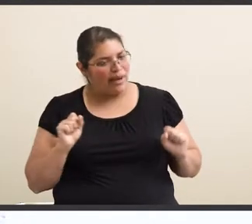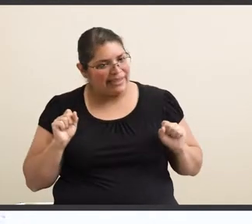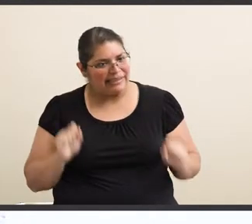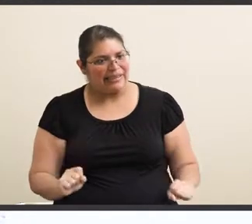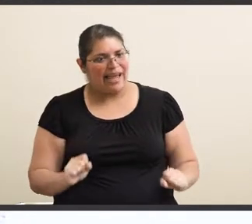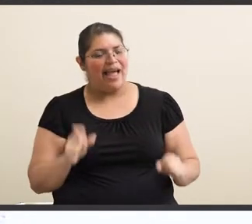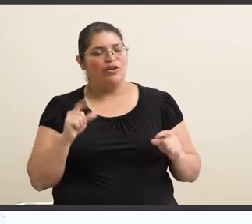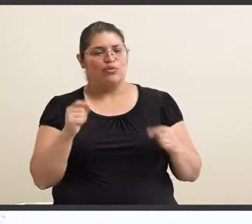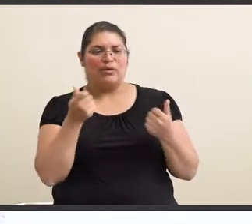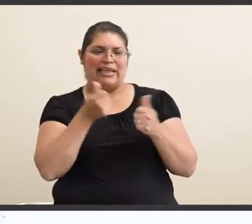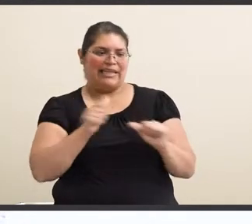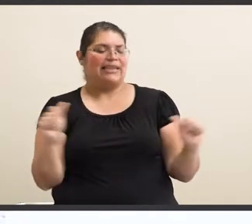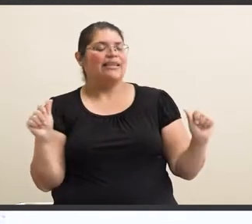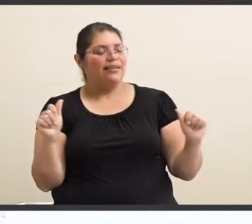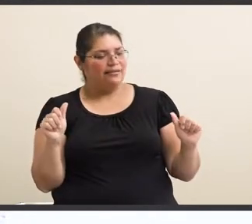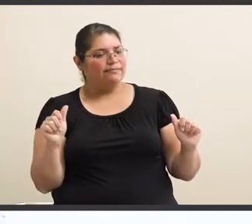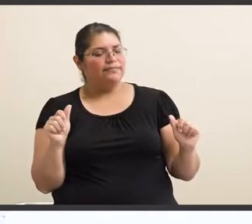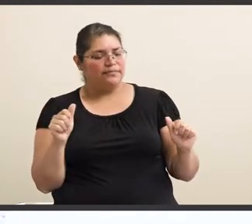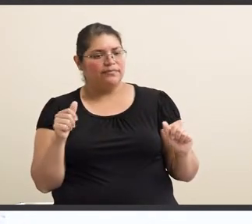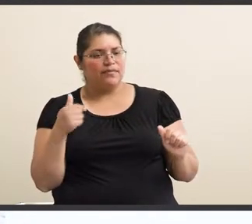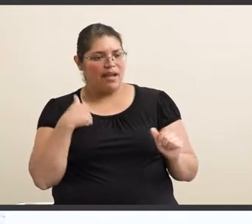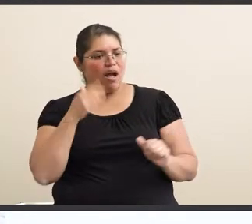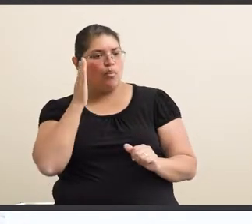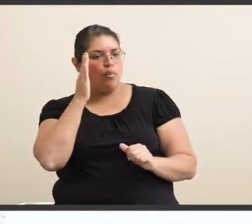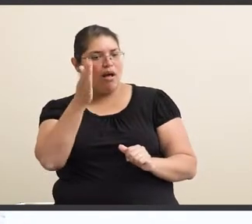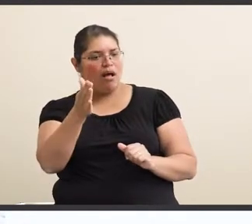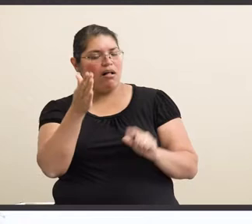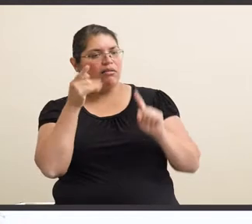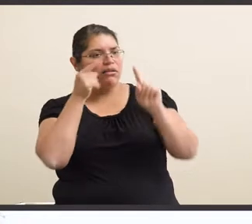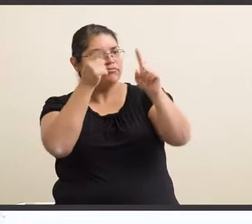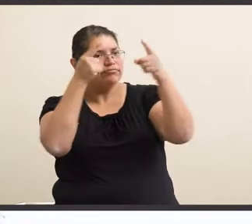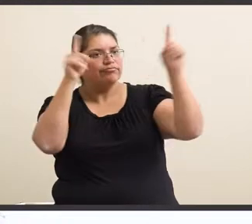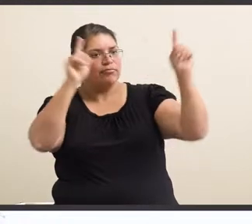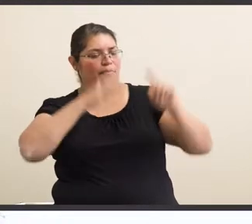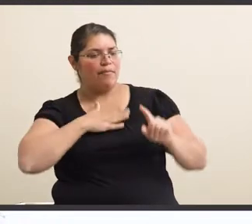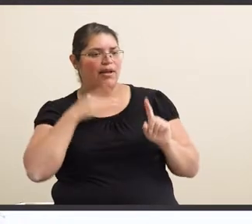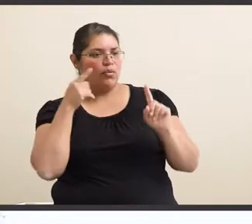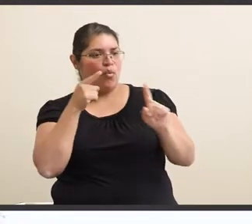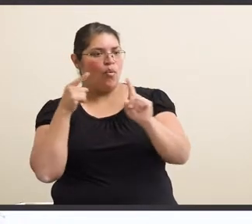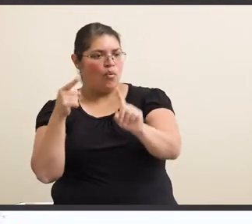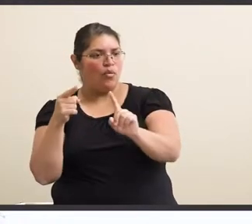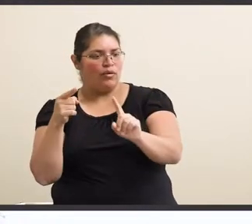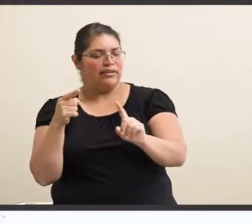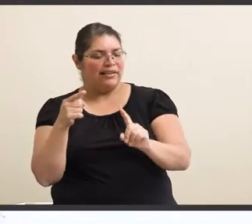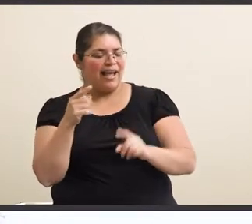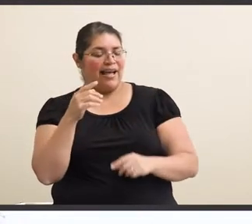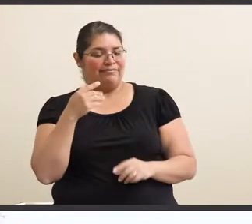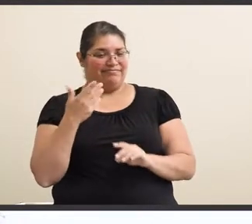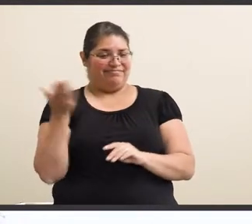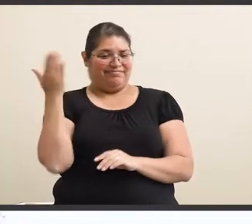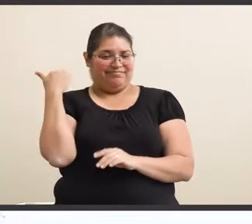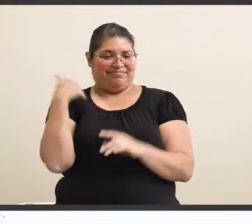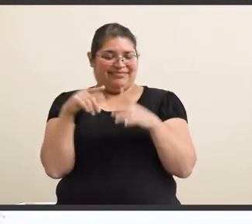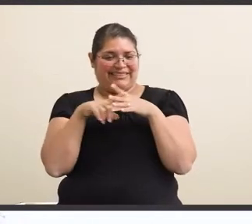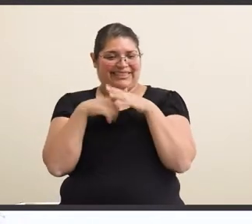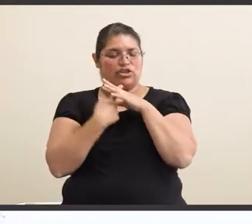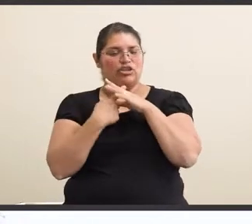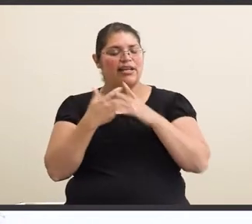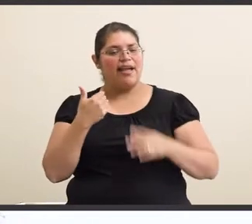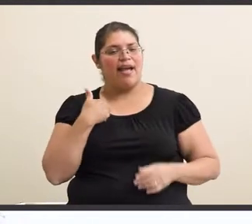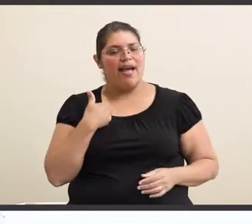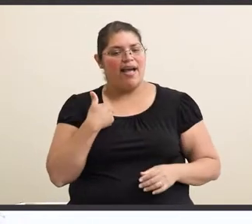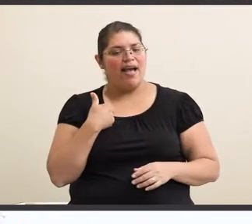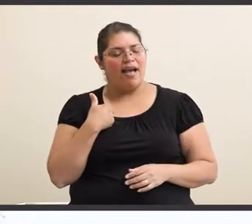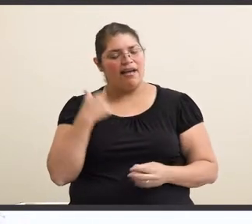do anything and I am going to reach my goals now. I initially, uh, uh,